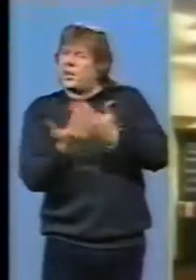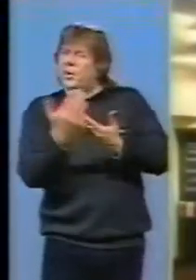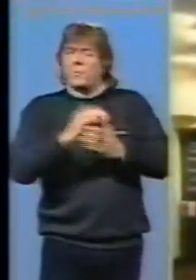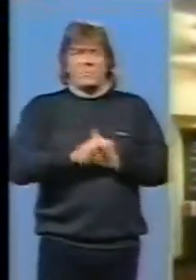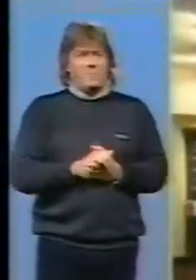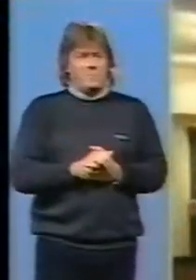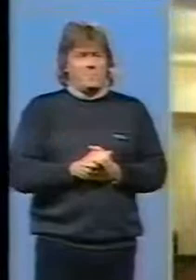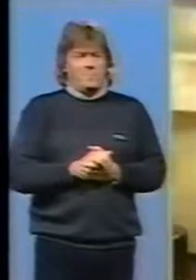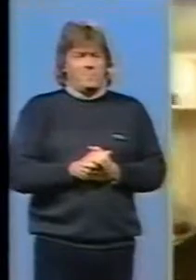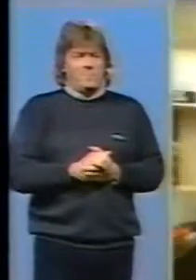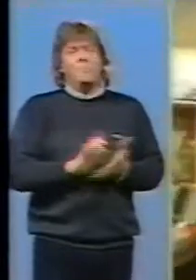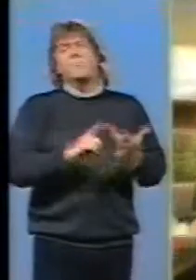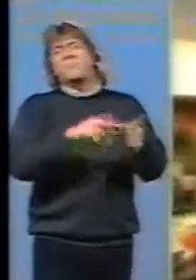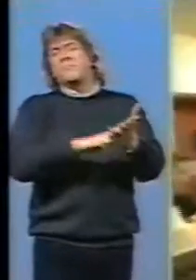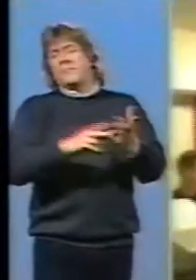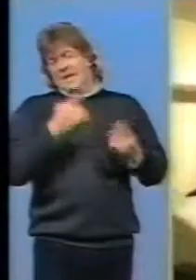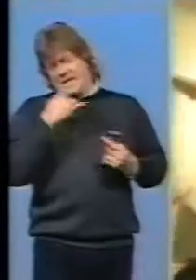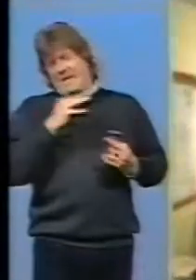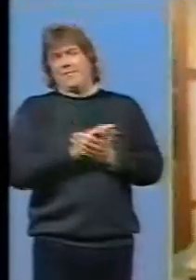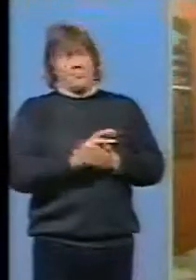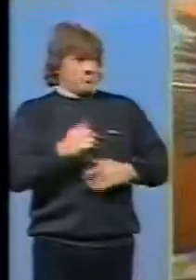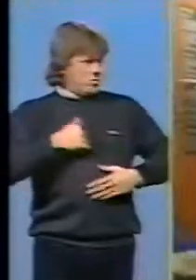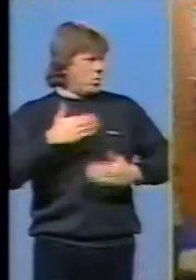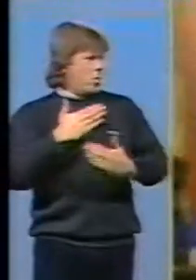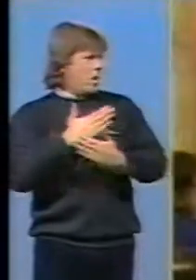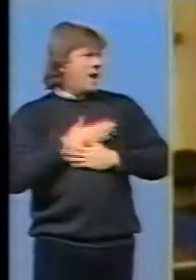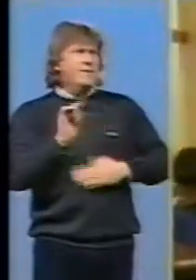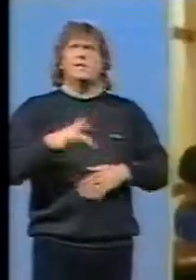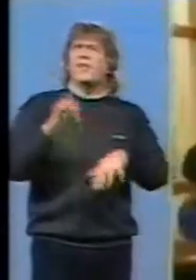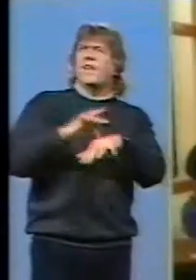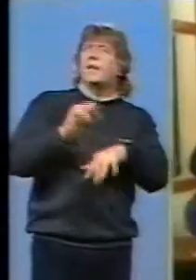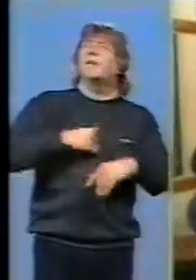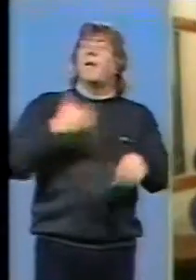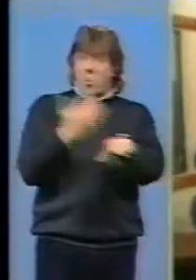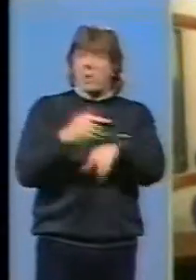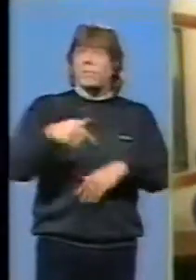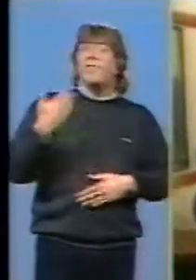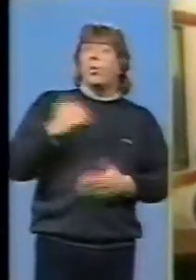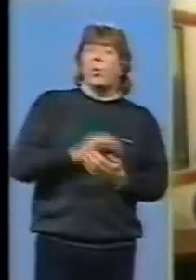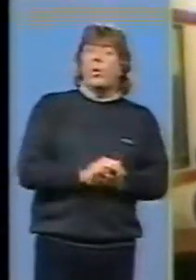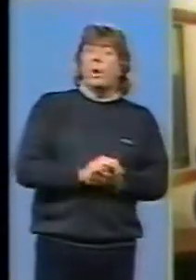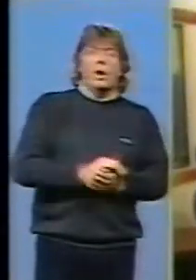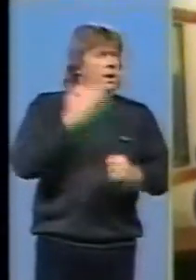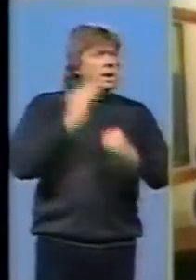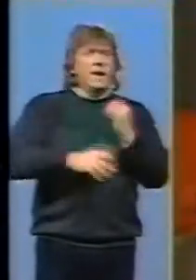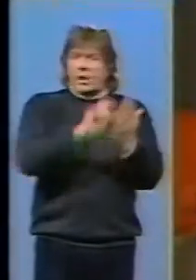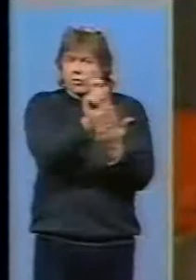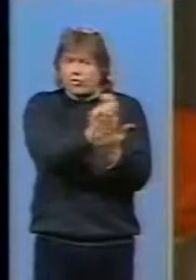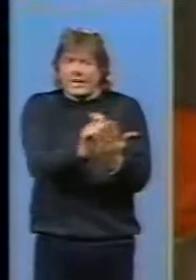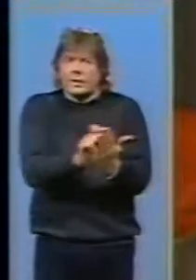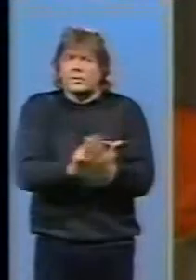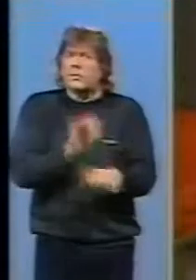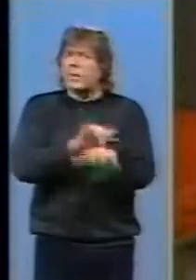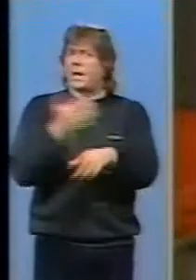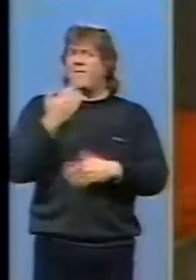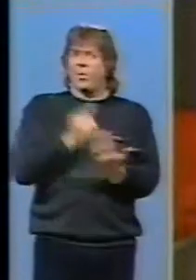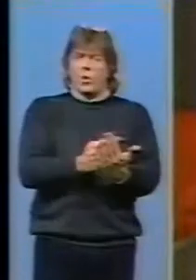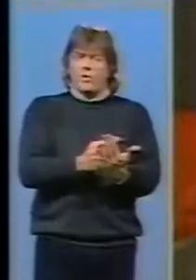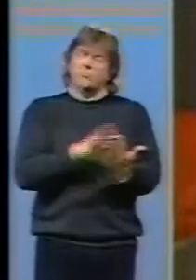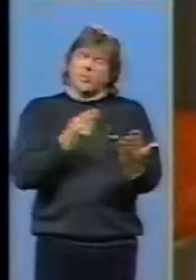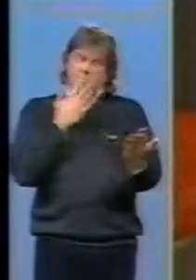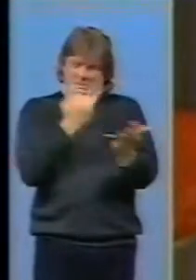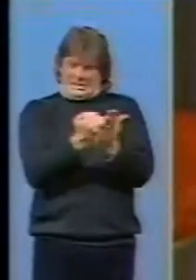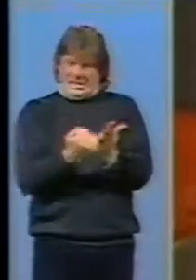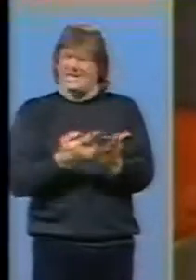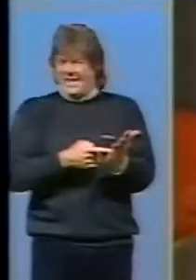love with this theatre, this particular theatre Royal Court and I've worked here before I've never written dialogue before and I've probably made a few